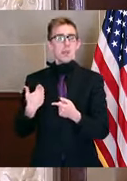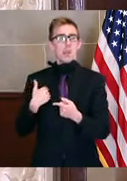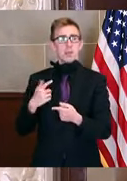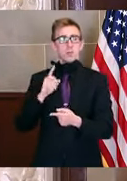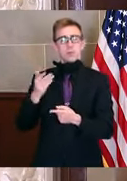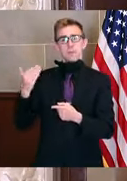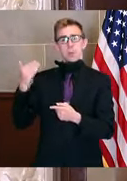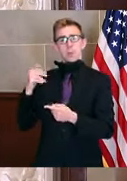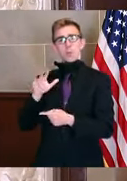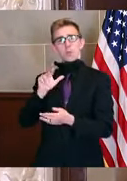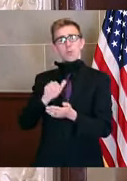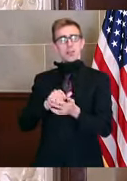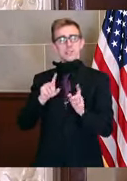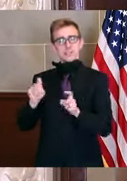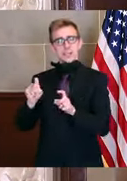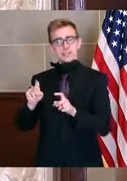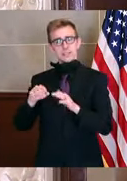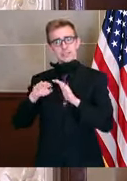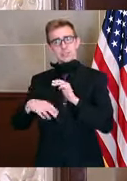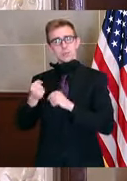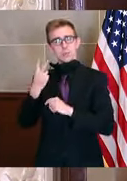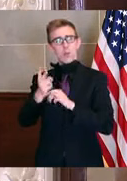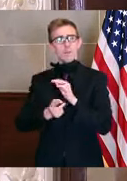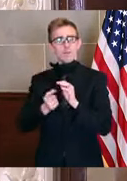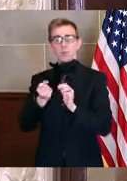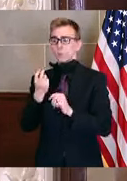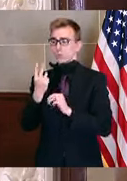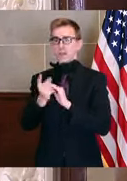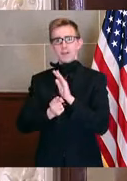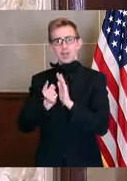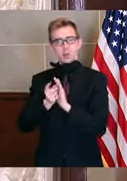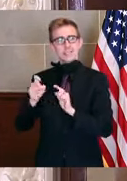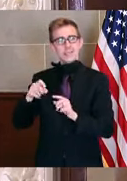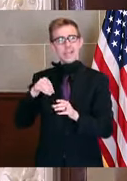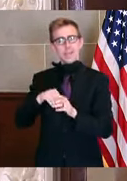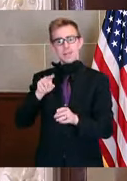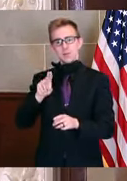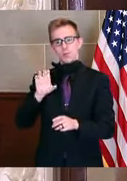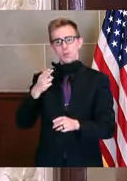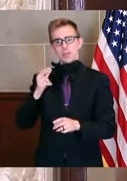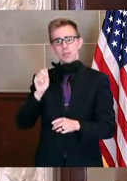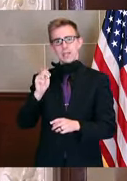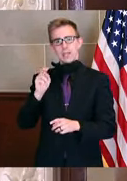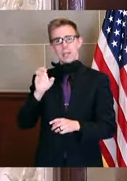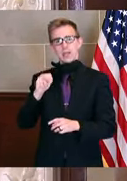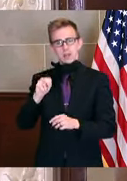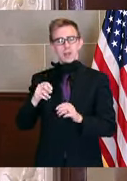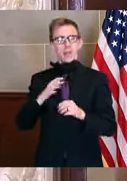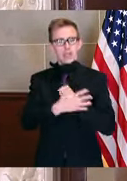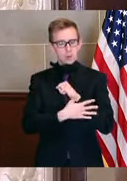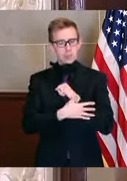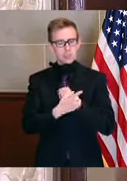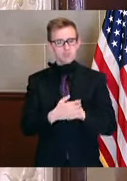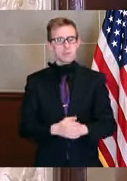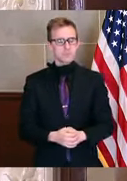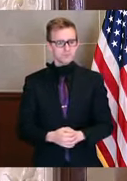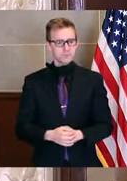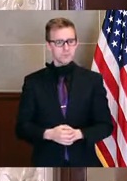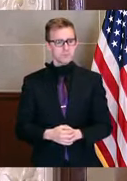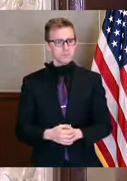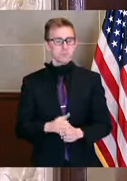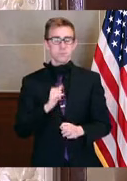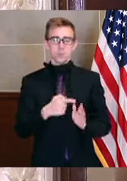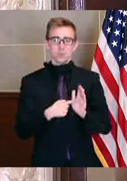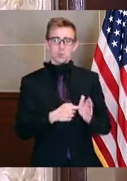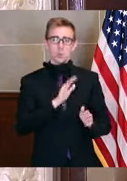,000 tests within 12 hours of needing them in Buchanan County. And that is a testament to the providers up there